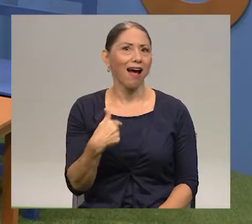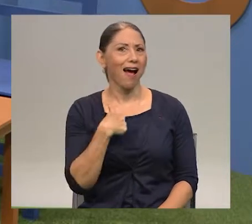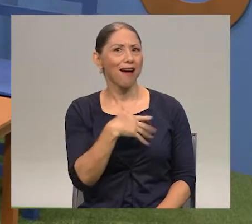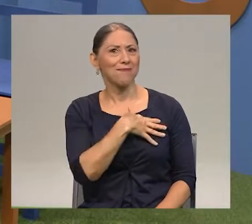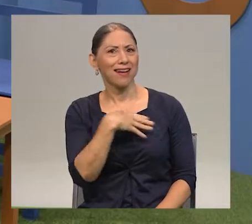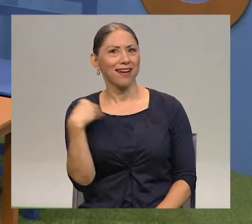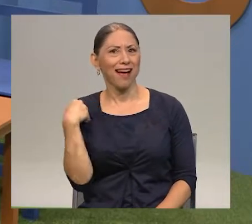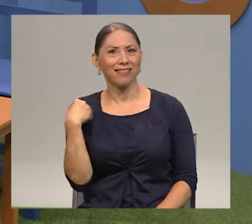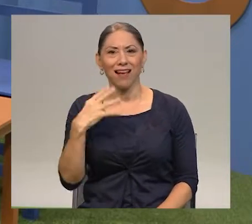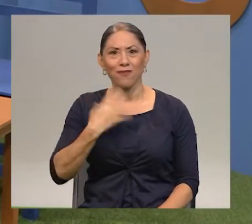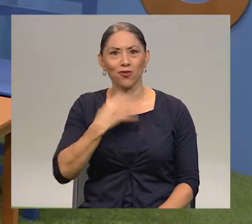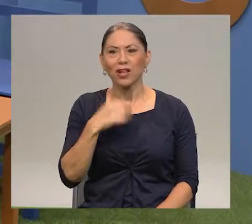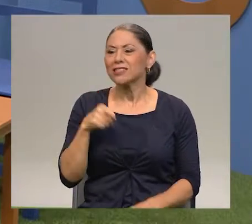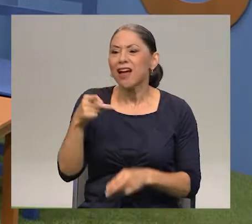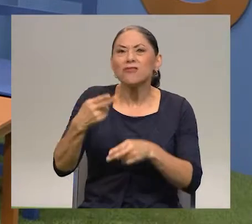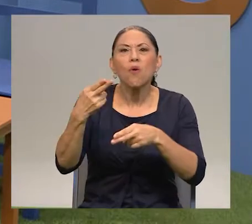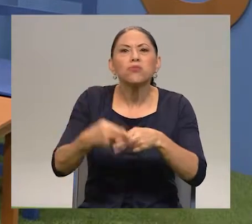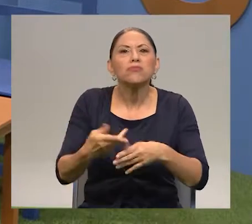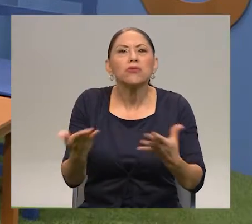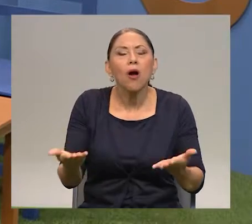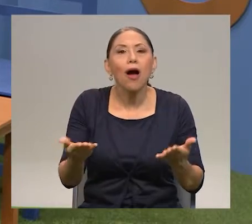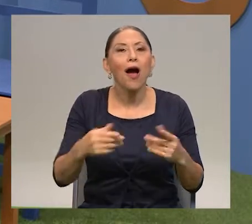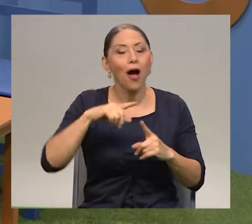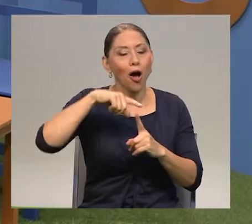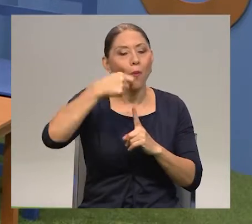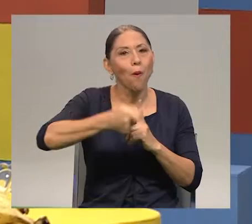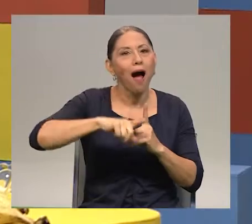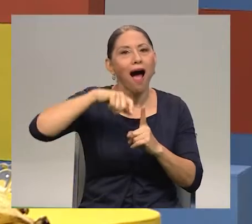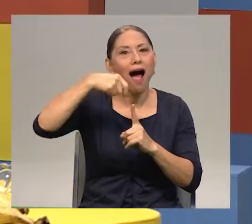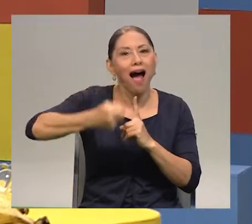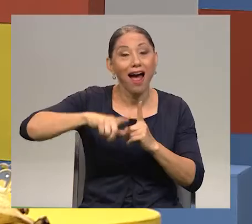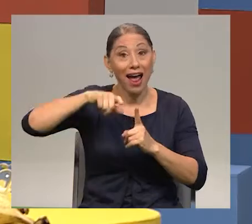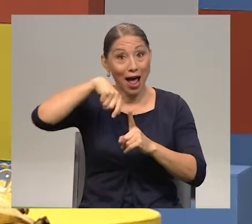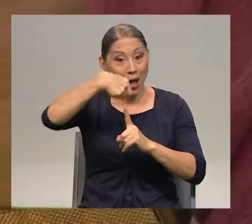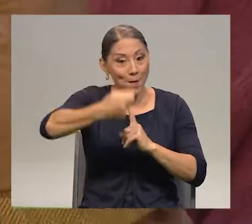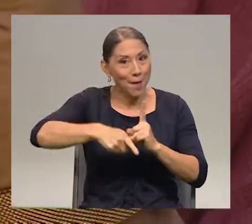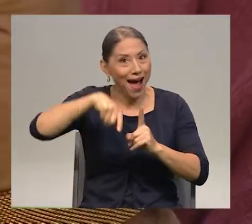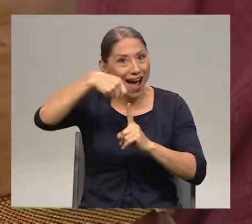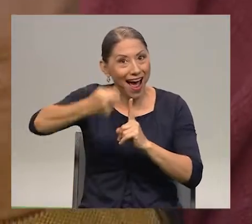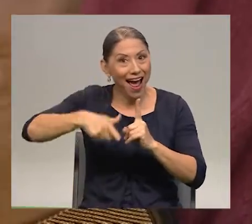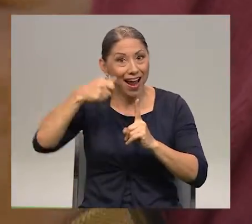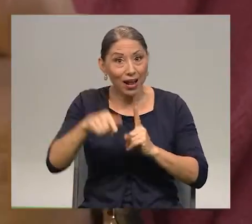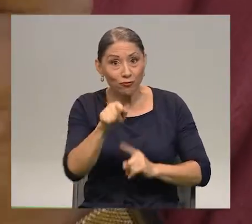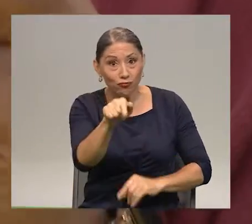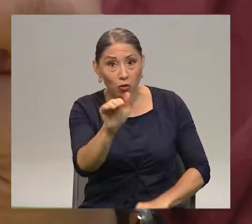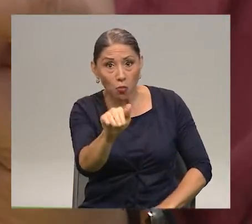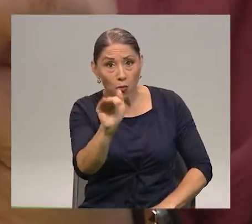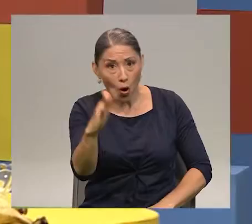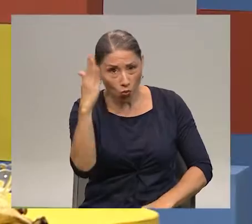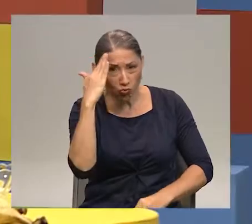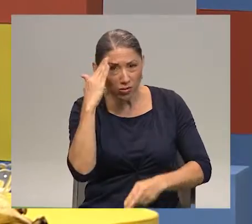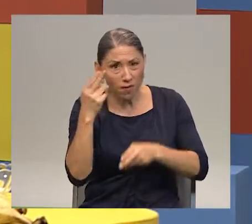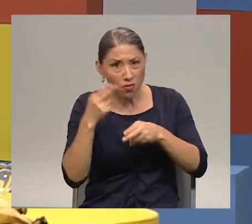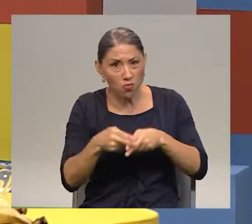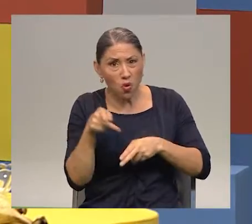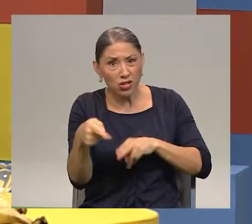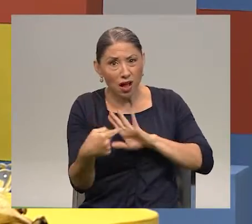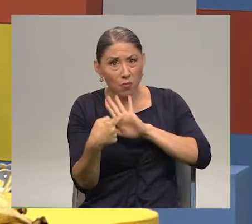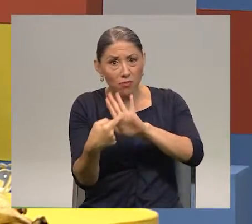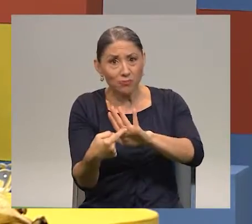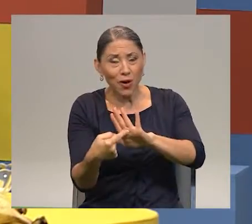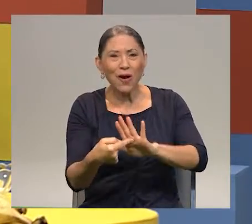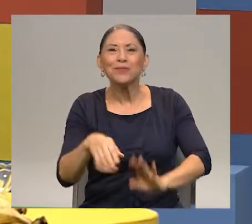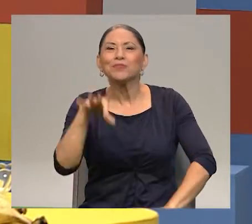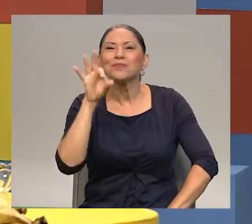Those are bananas, right? Bananas. Boys and girls, do you know what's the name of this? Very good.